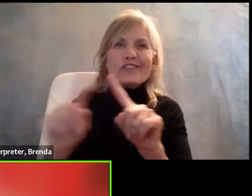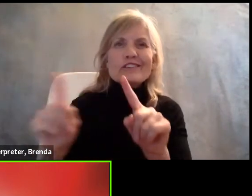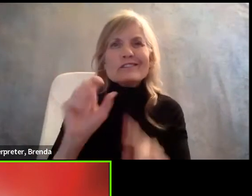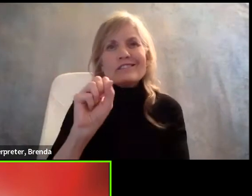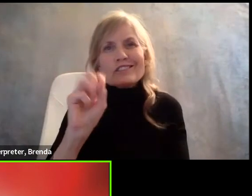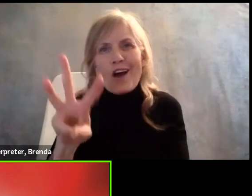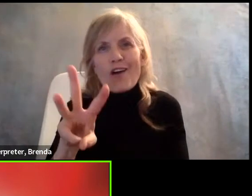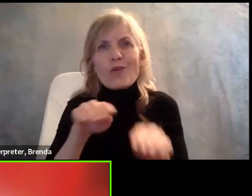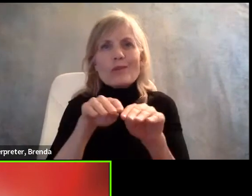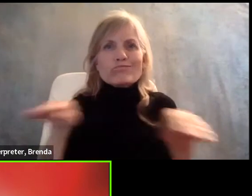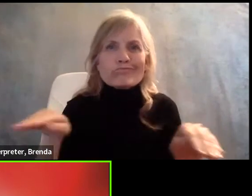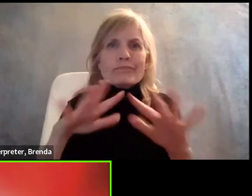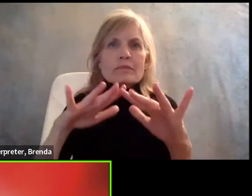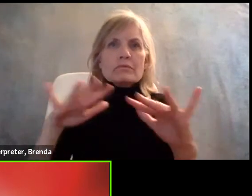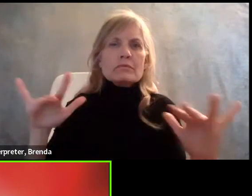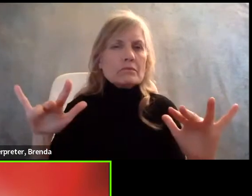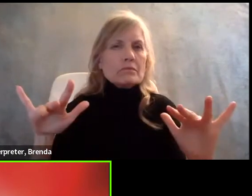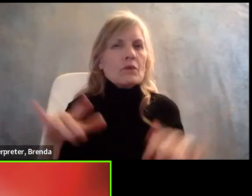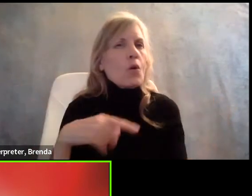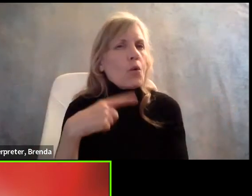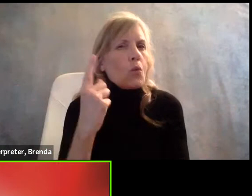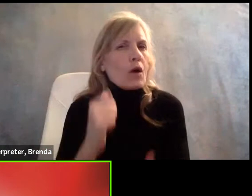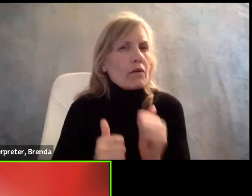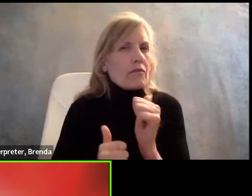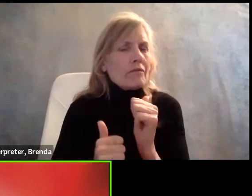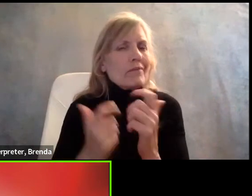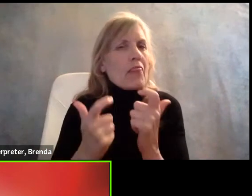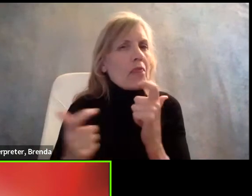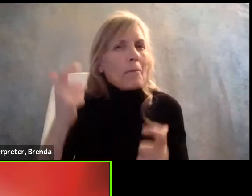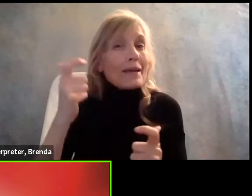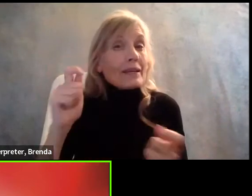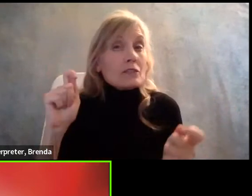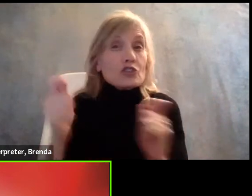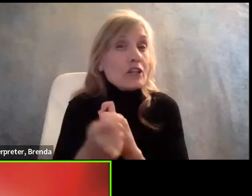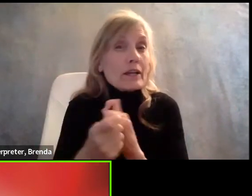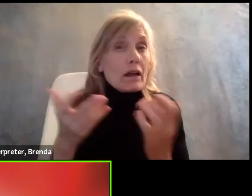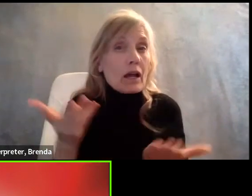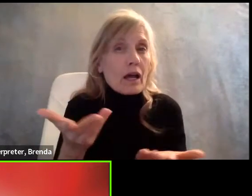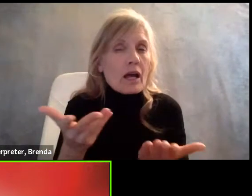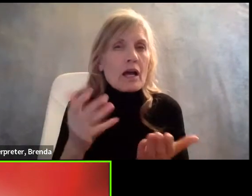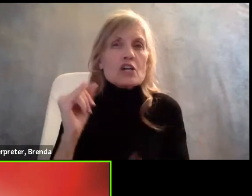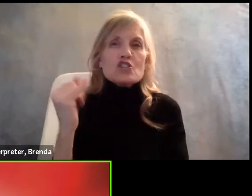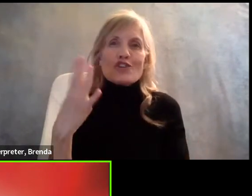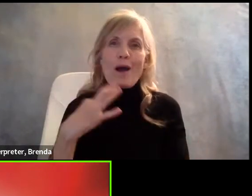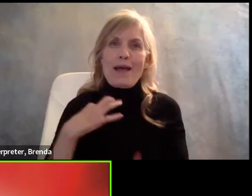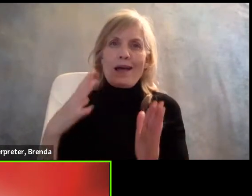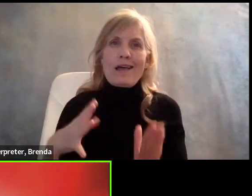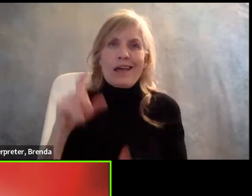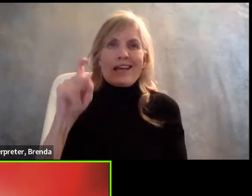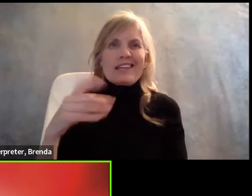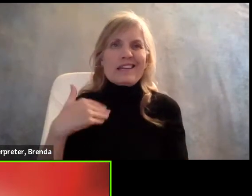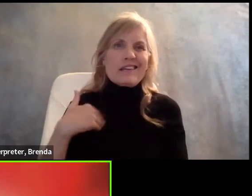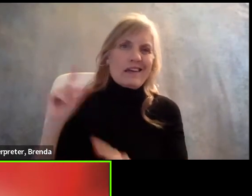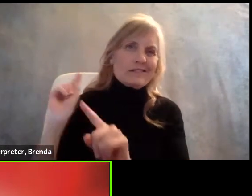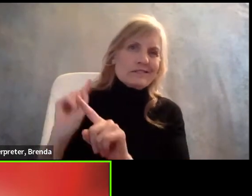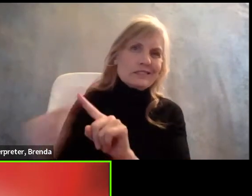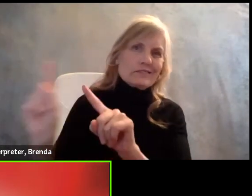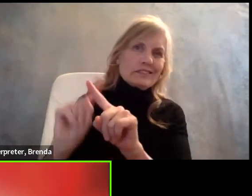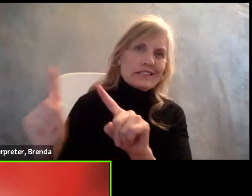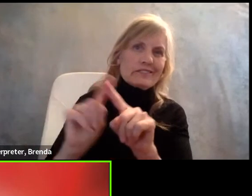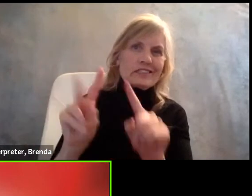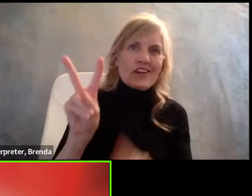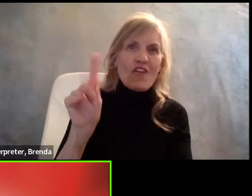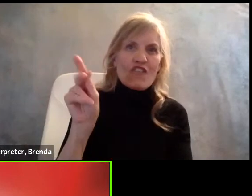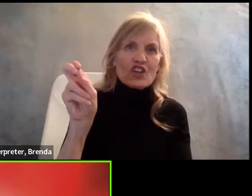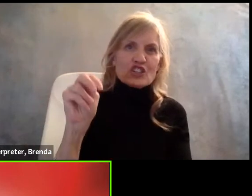one of the most, one of the biggest changes is that job applicants need to have several versions of their resume now. You know, you